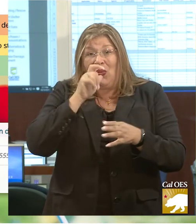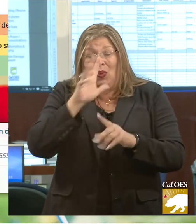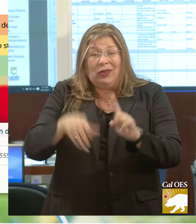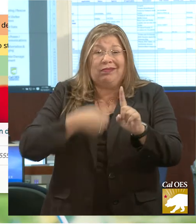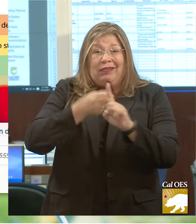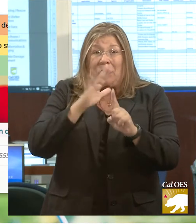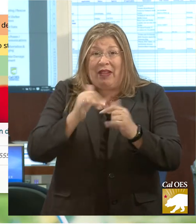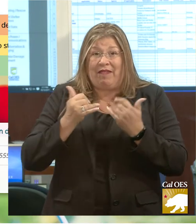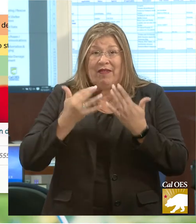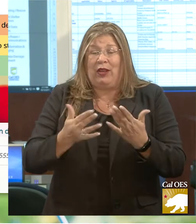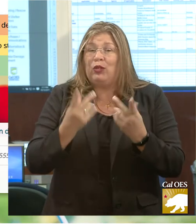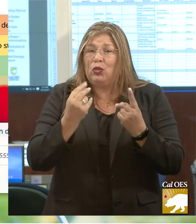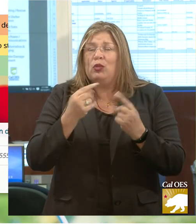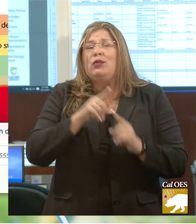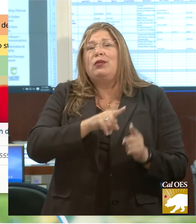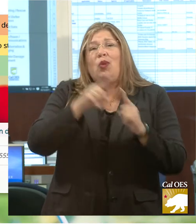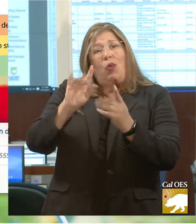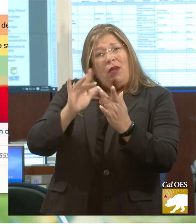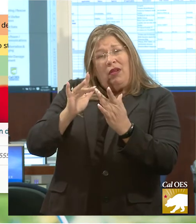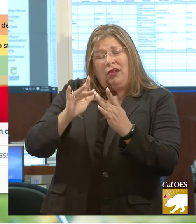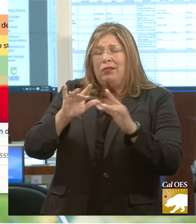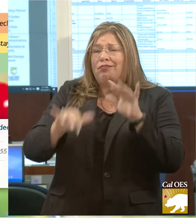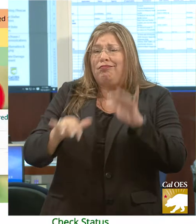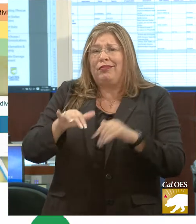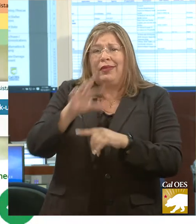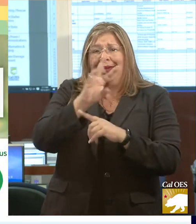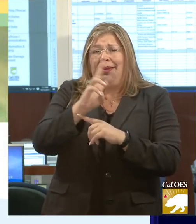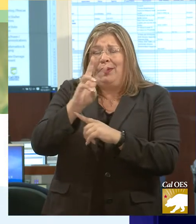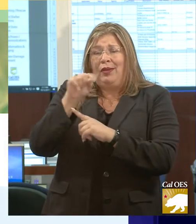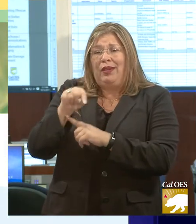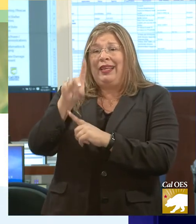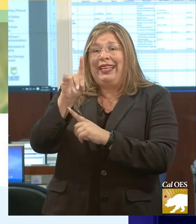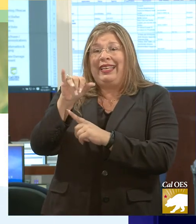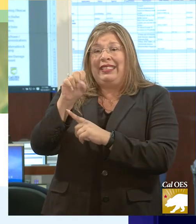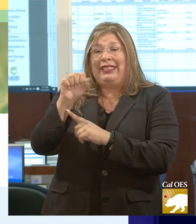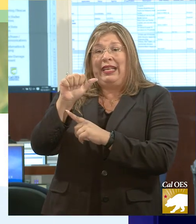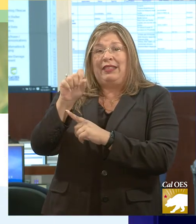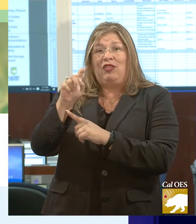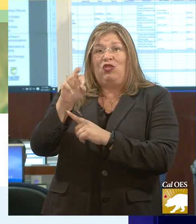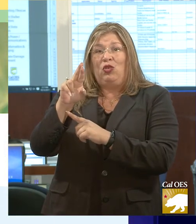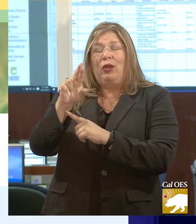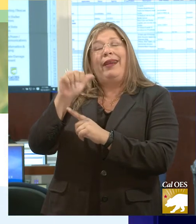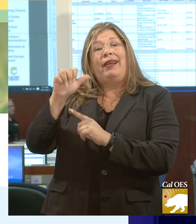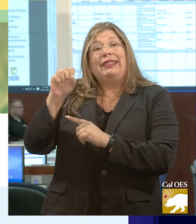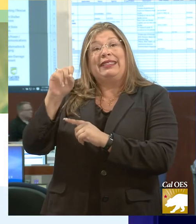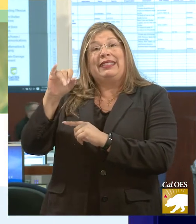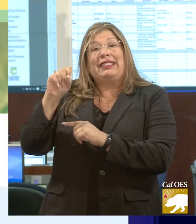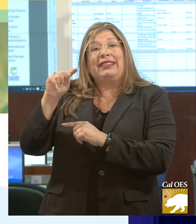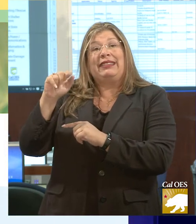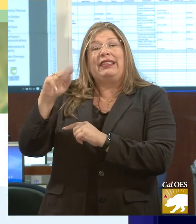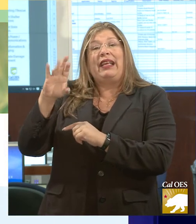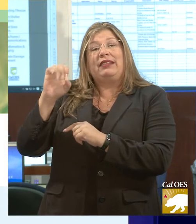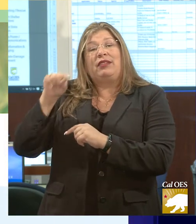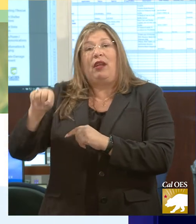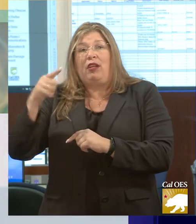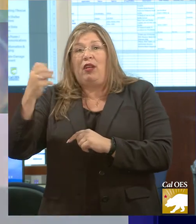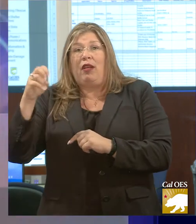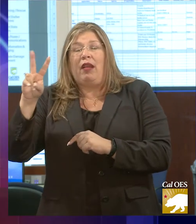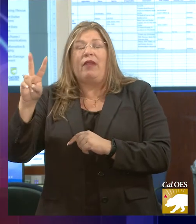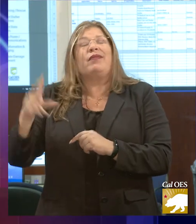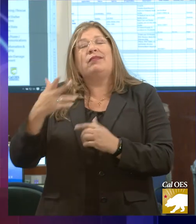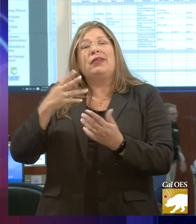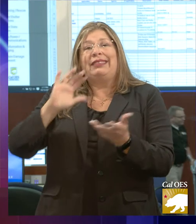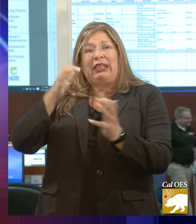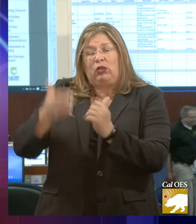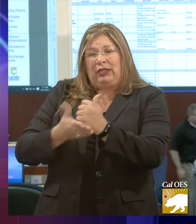at disasterassistance.gov or if they don't have access to the internet or prefer, they can